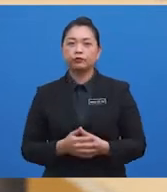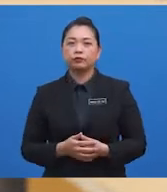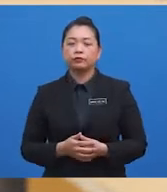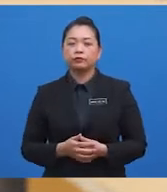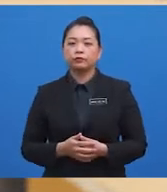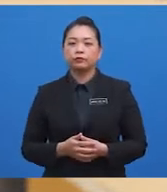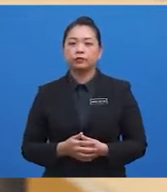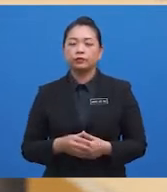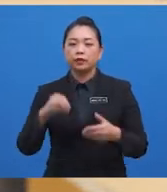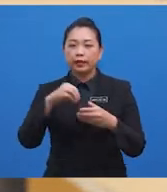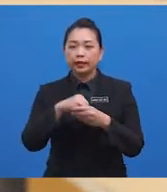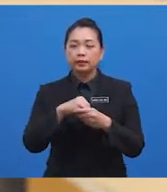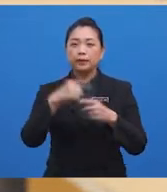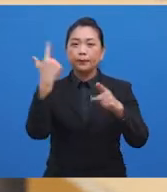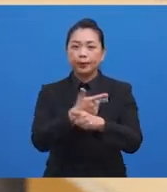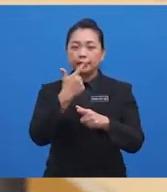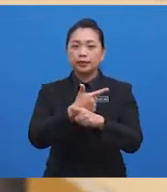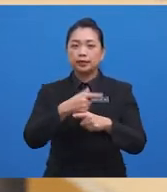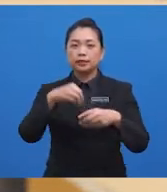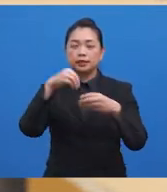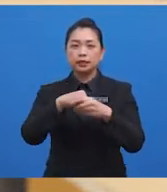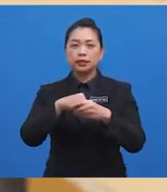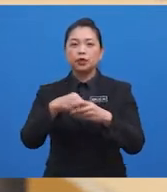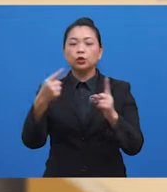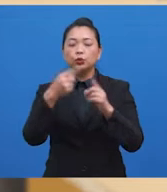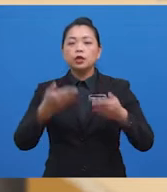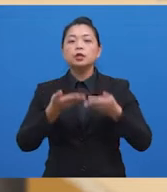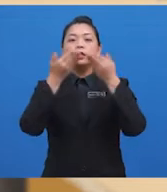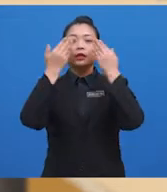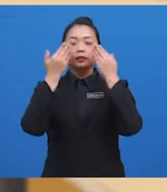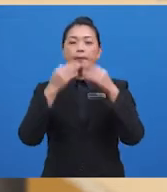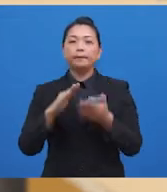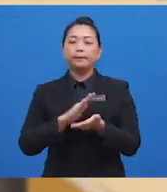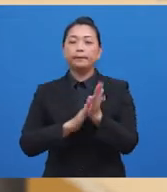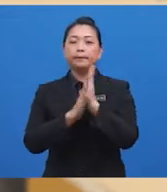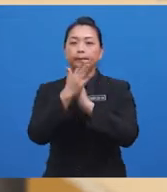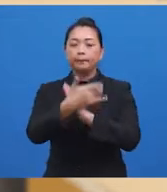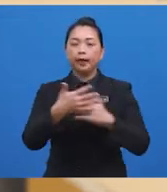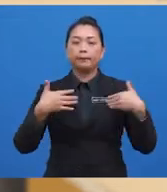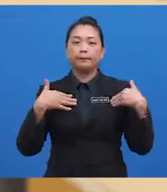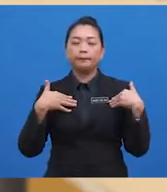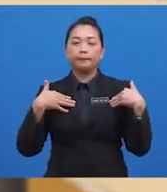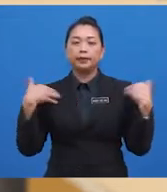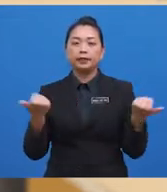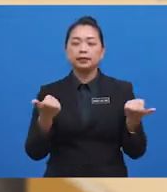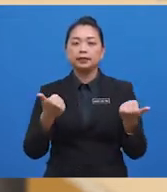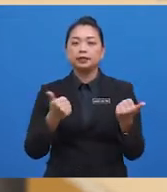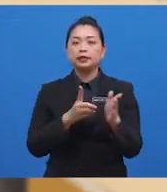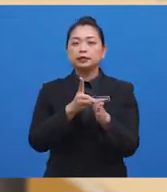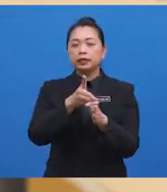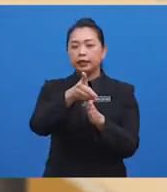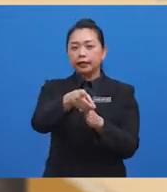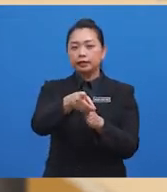A, it's a practice in which people produce and inhale vapours by placing e-liquid drops directly onto